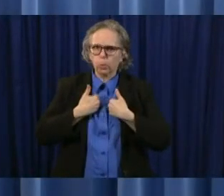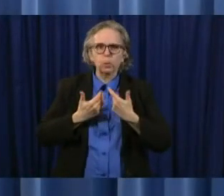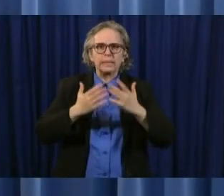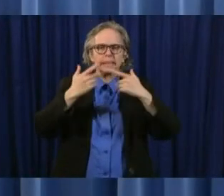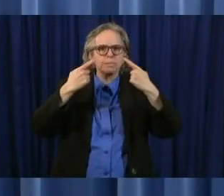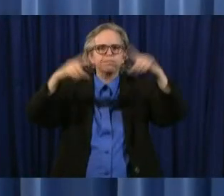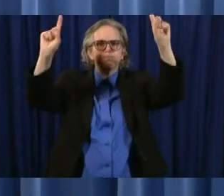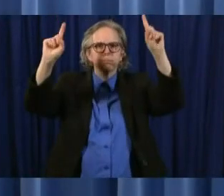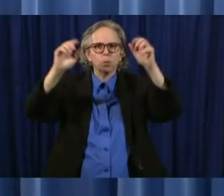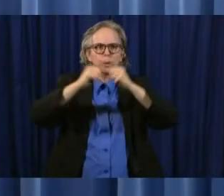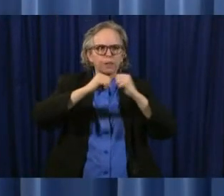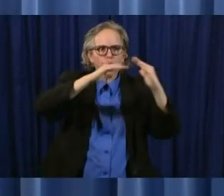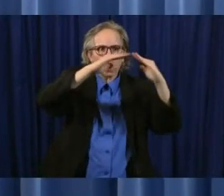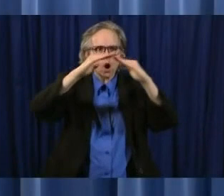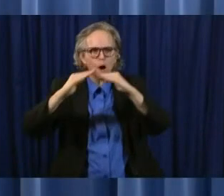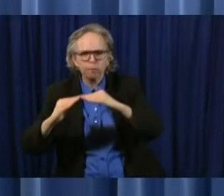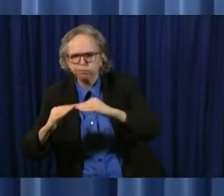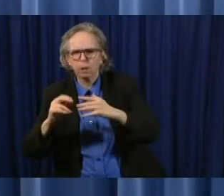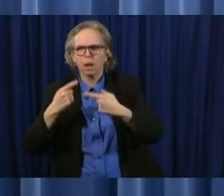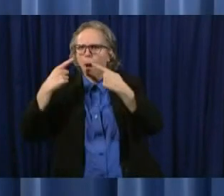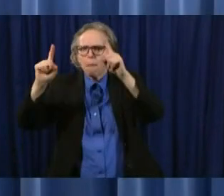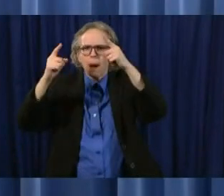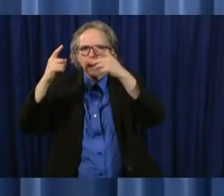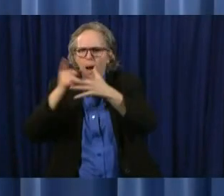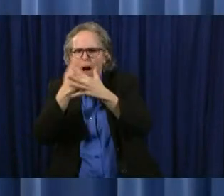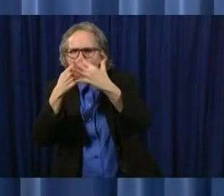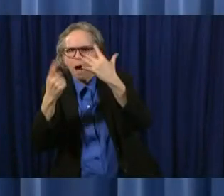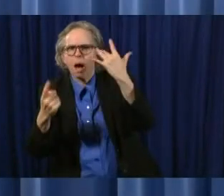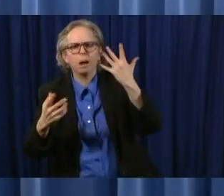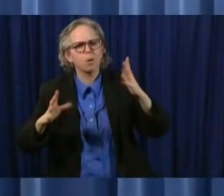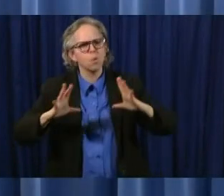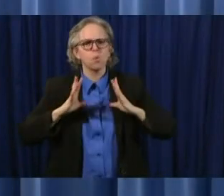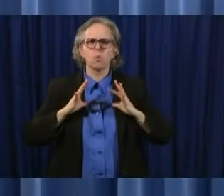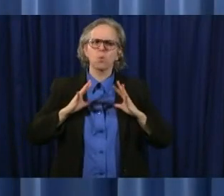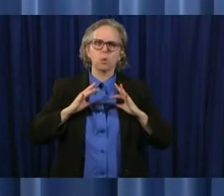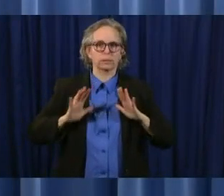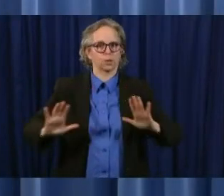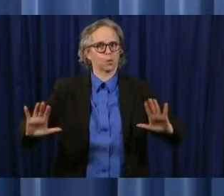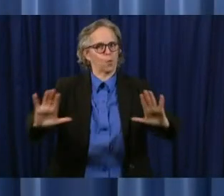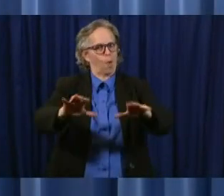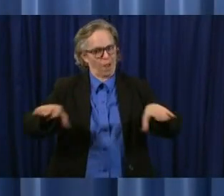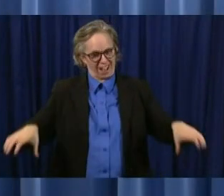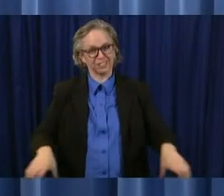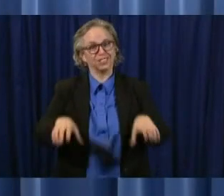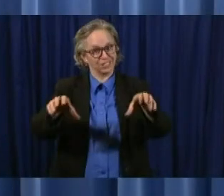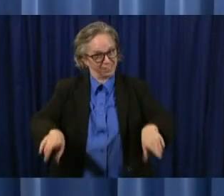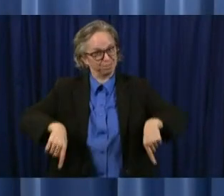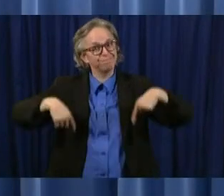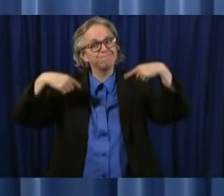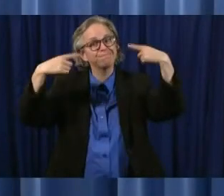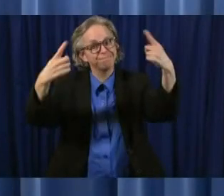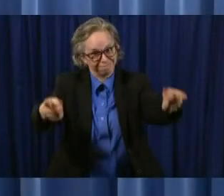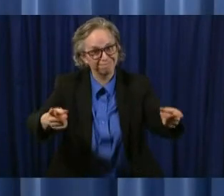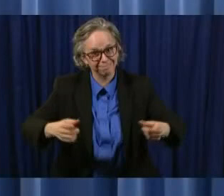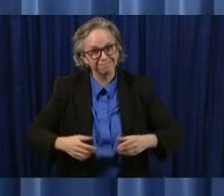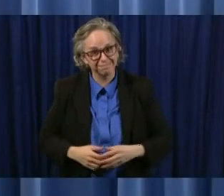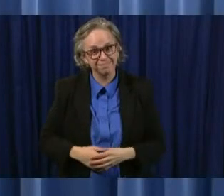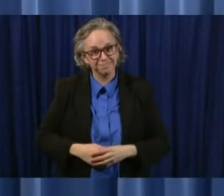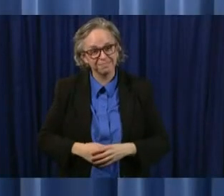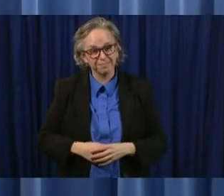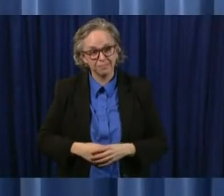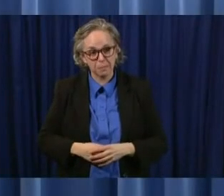things and it's been really your actions your actions things you've not done